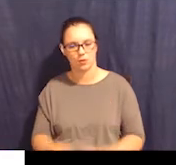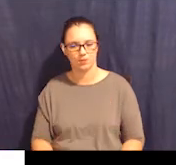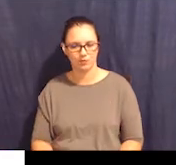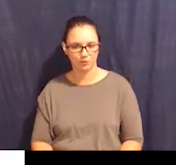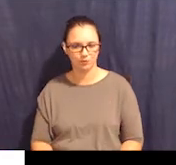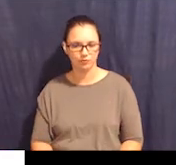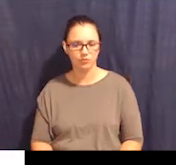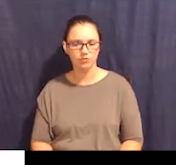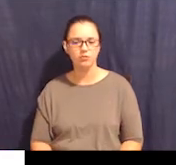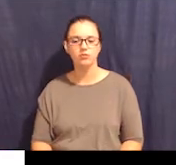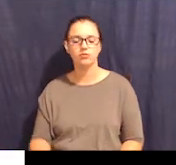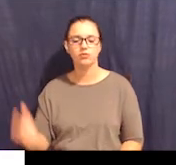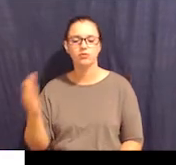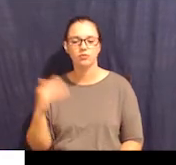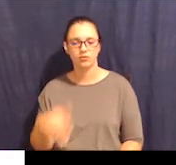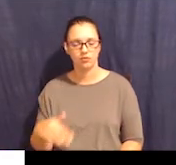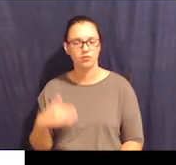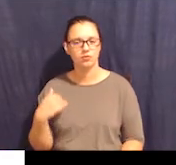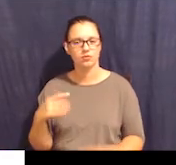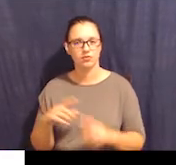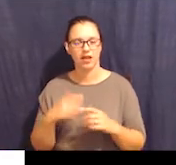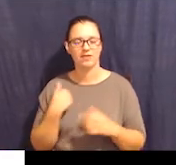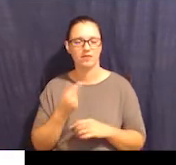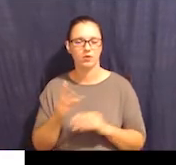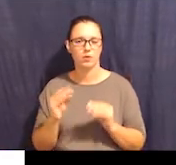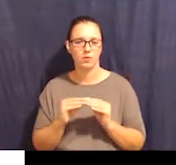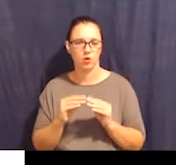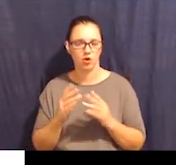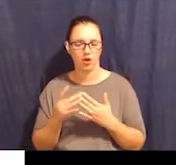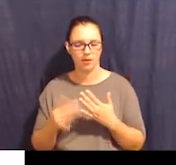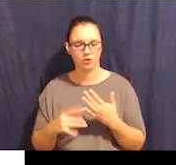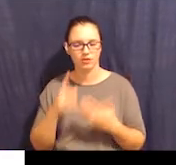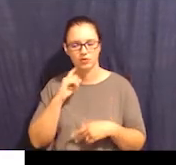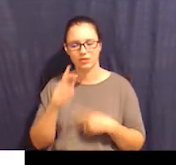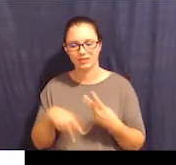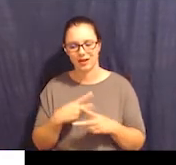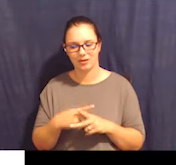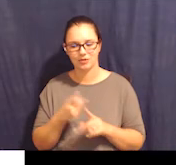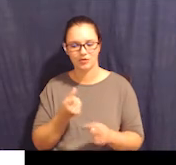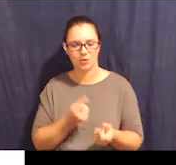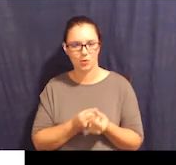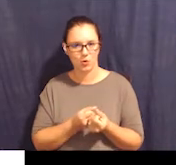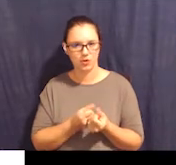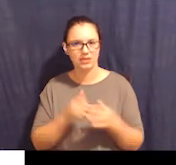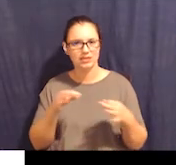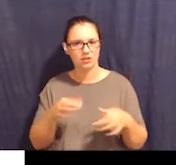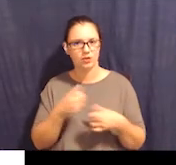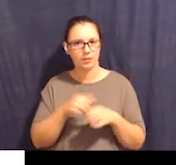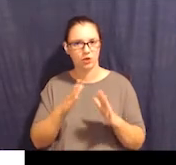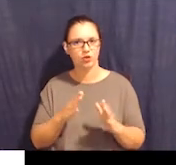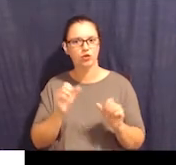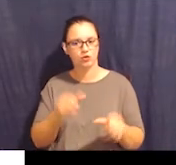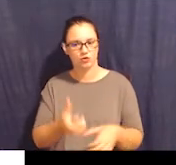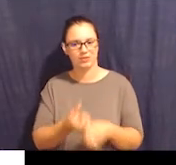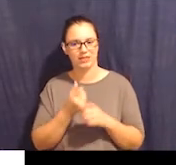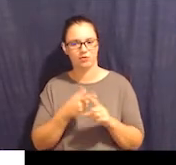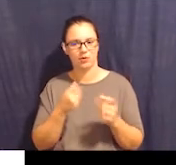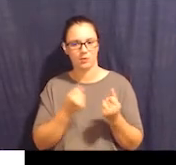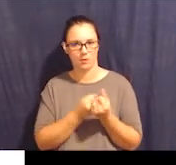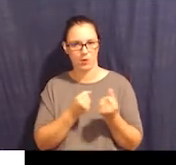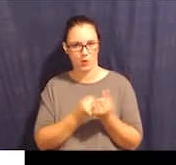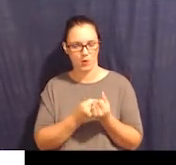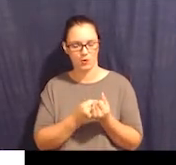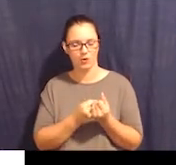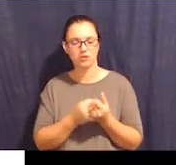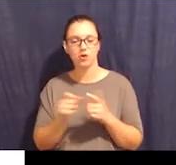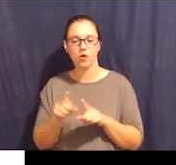of types of support that the decision-maker could receive from their support. And we're also incorporating visual images here. So